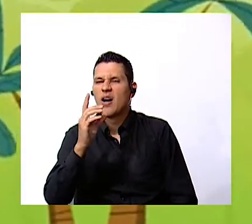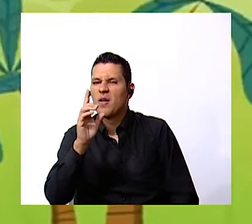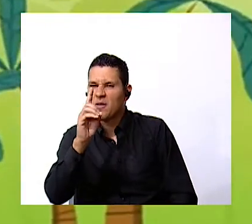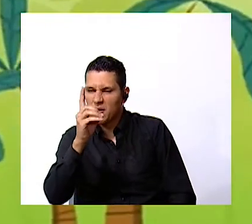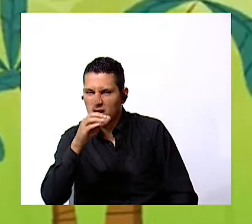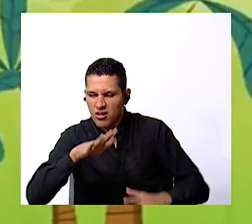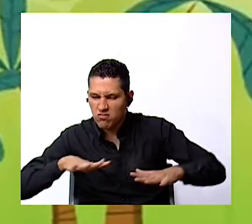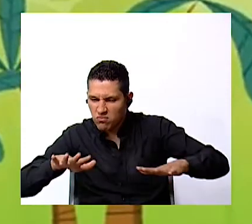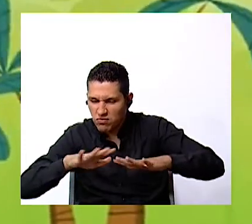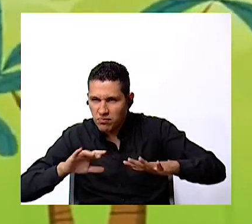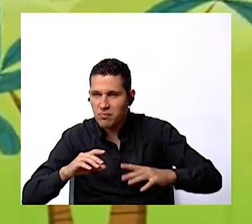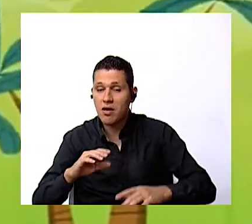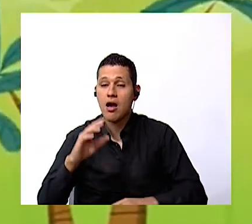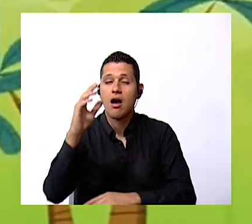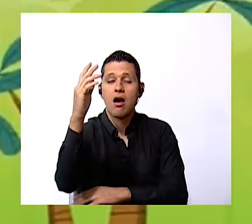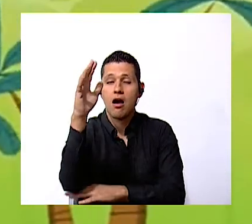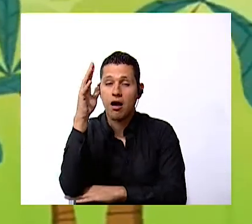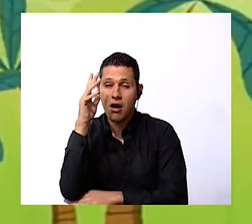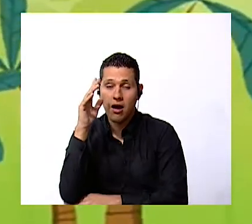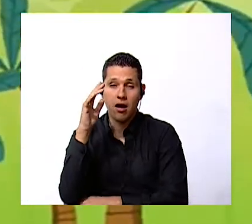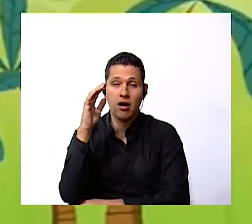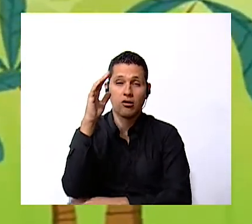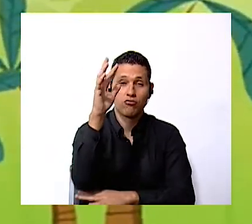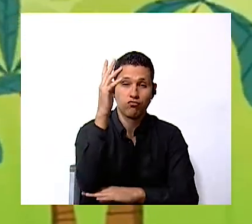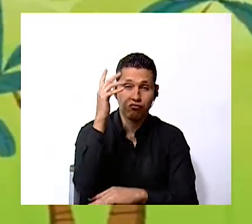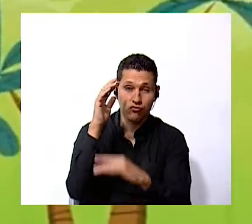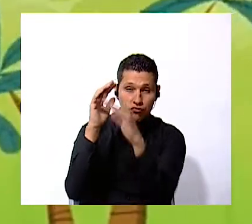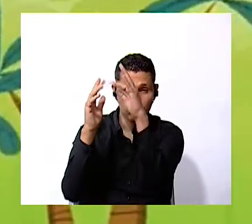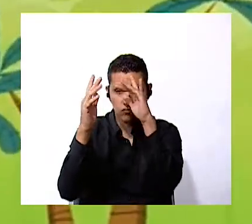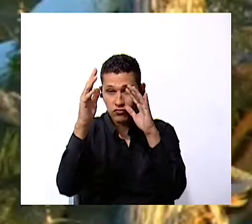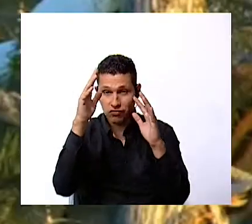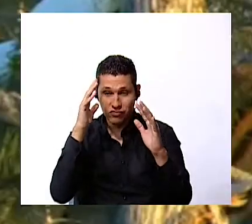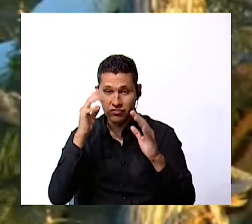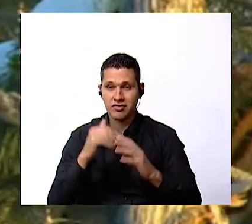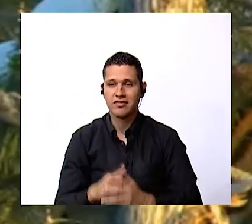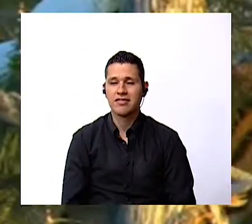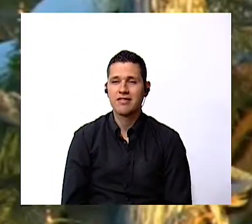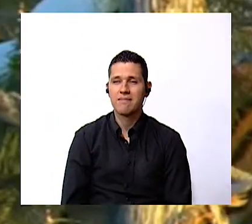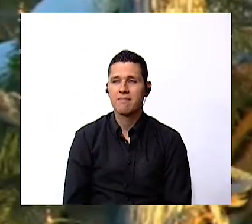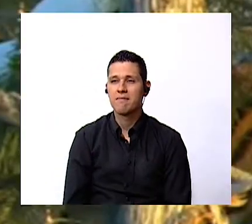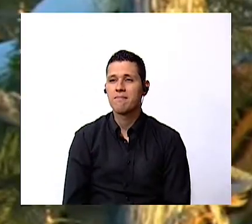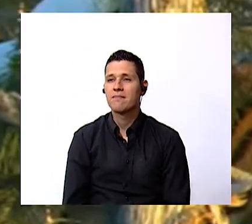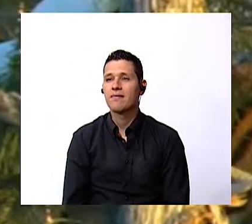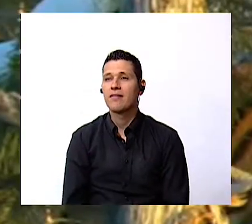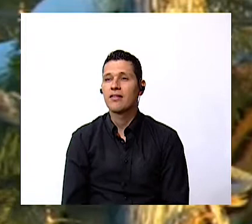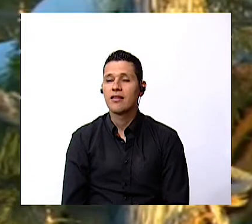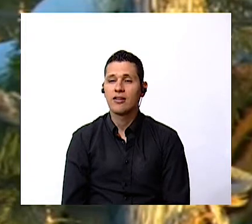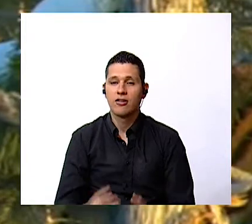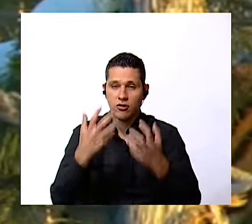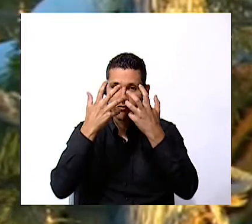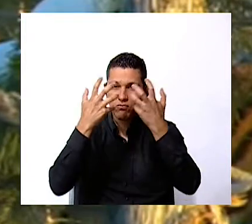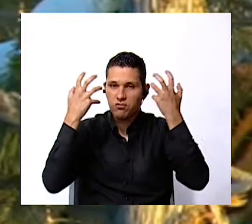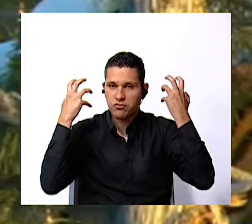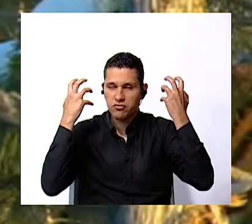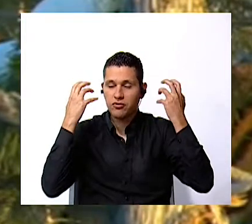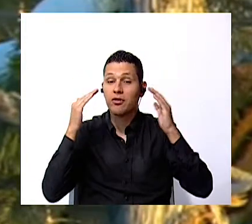so pay tigers live in a forest